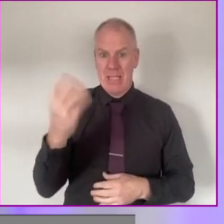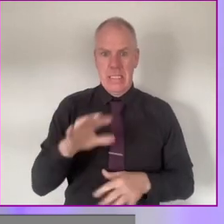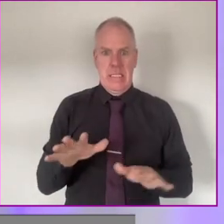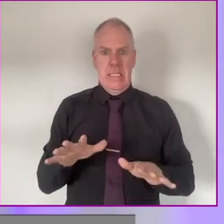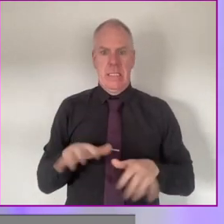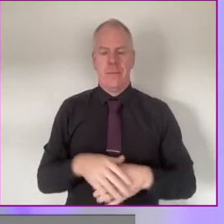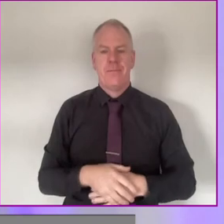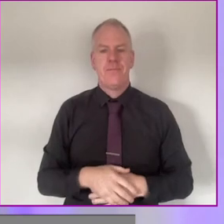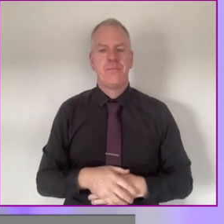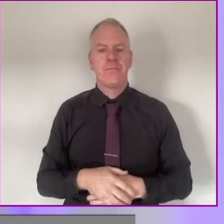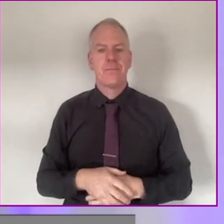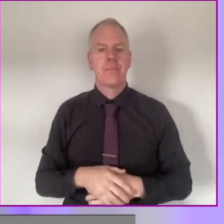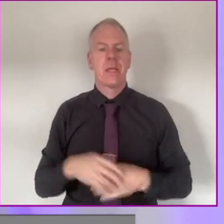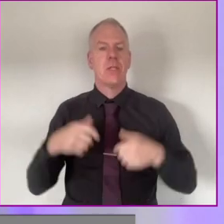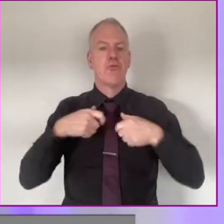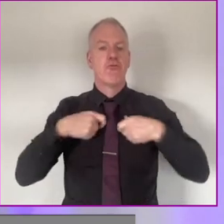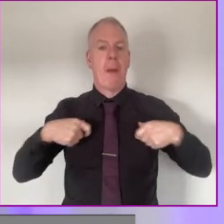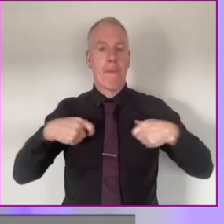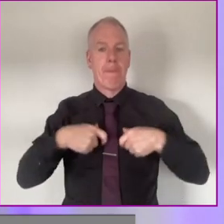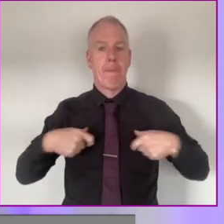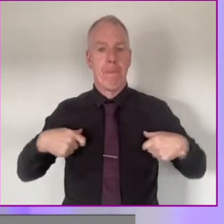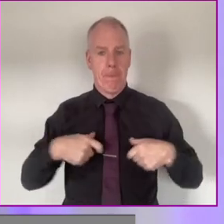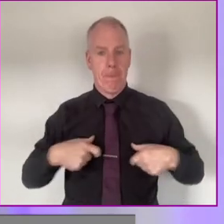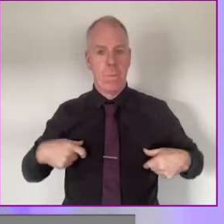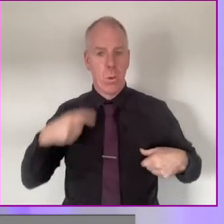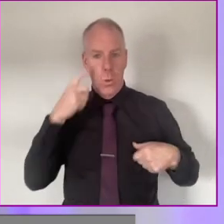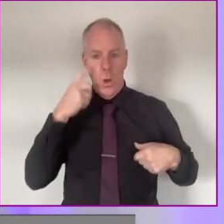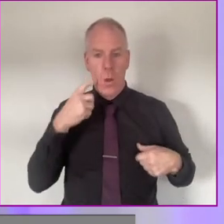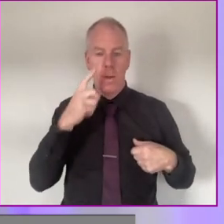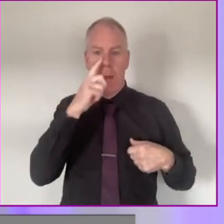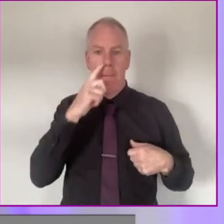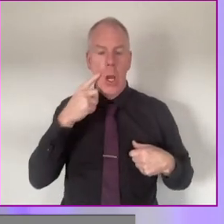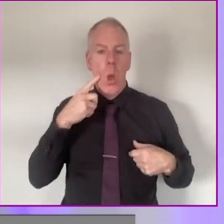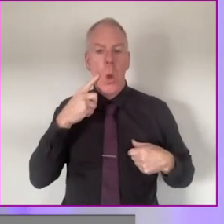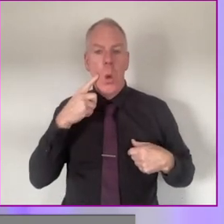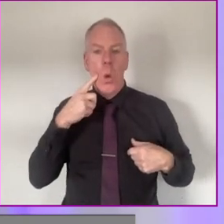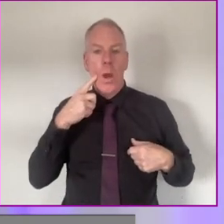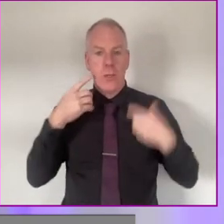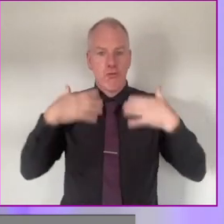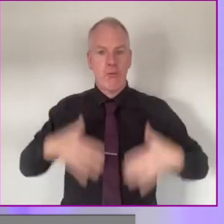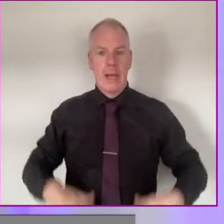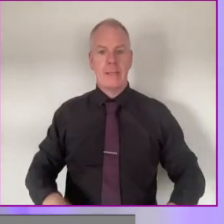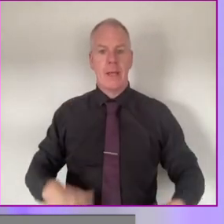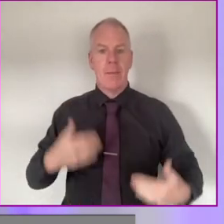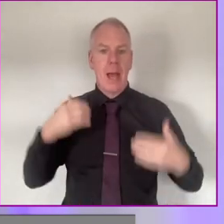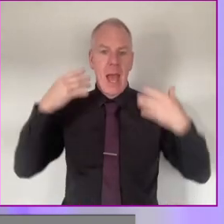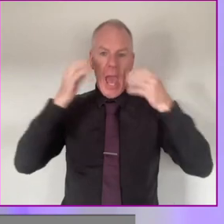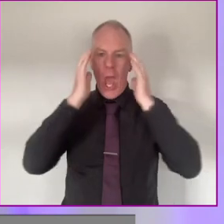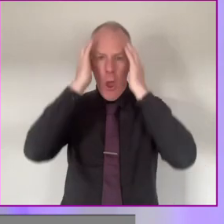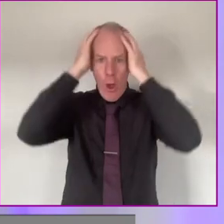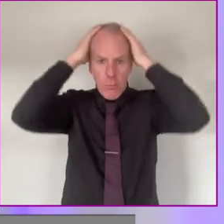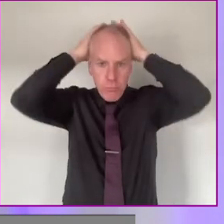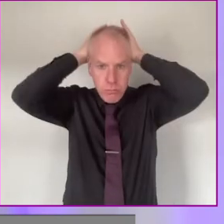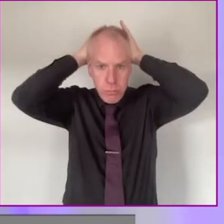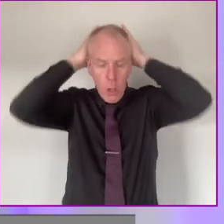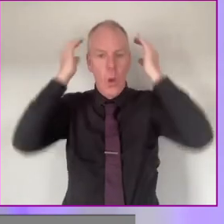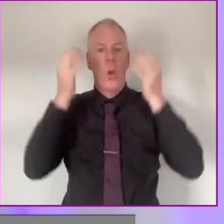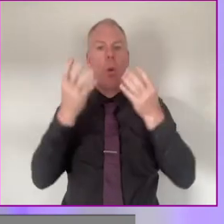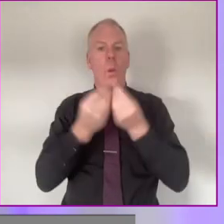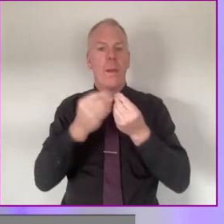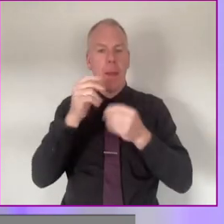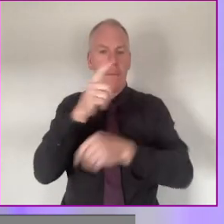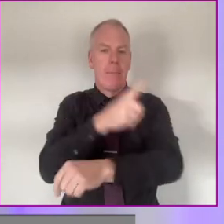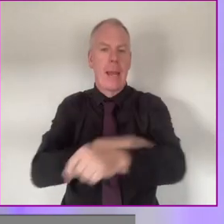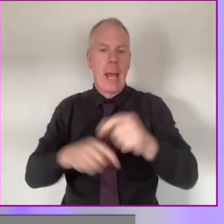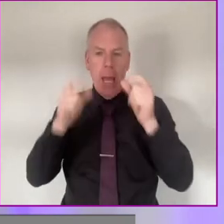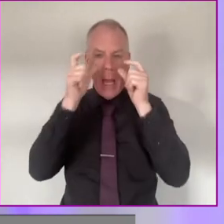regrettably. And I have a striped top on and a blue dress under that, and my hair is tied up, and I have black glasses